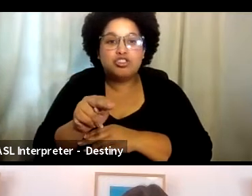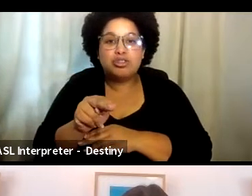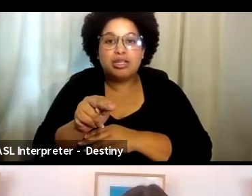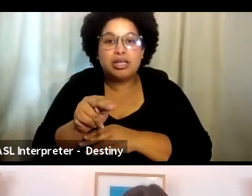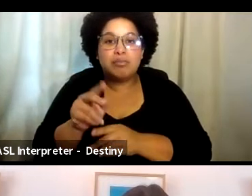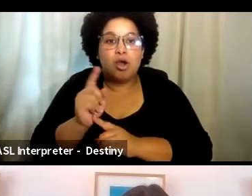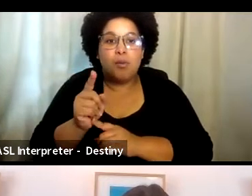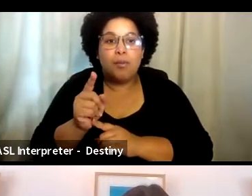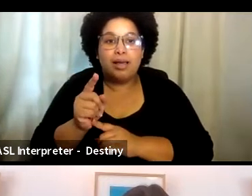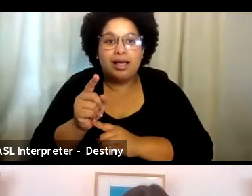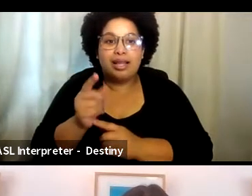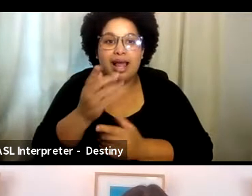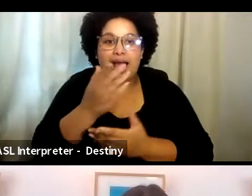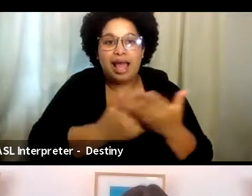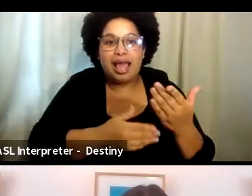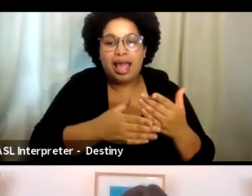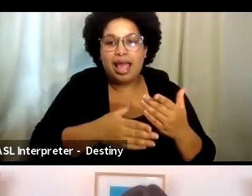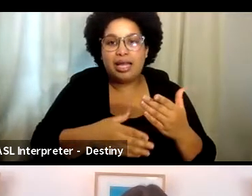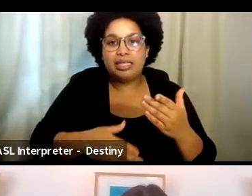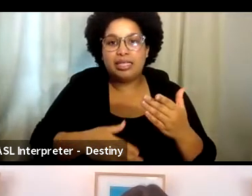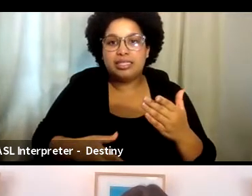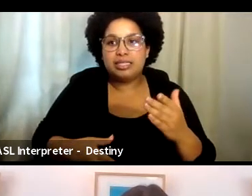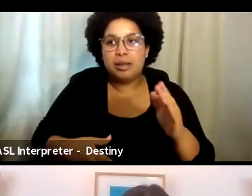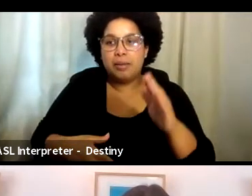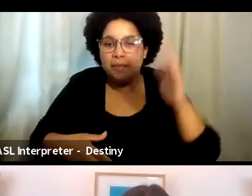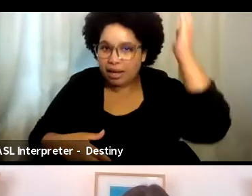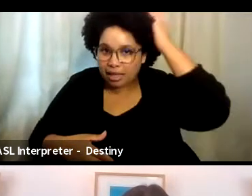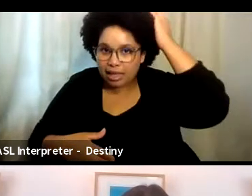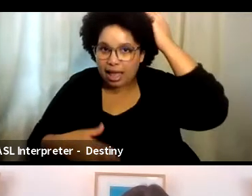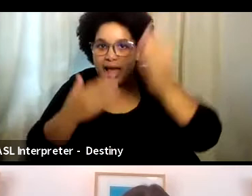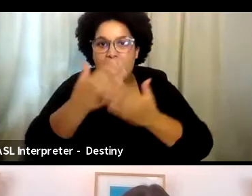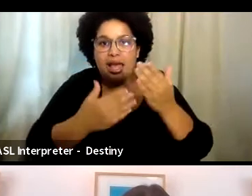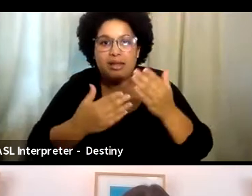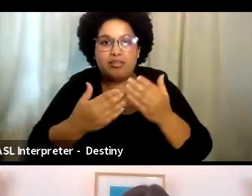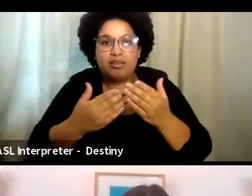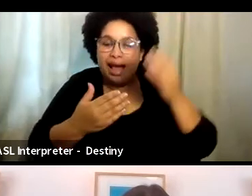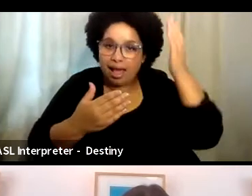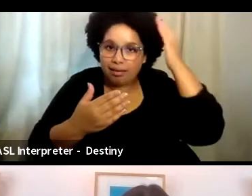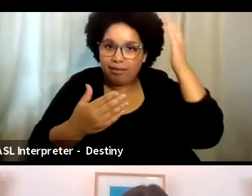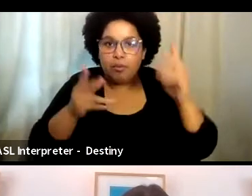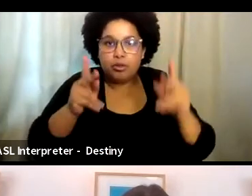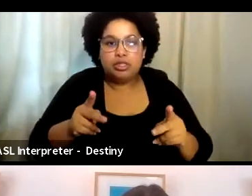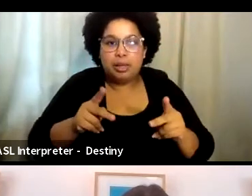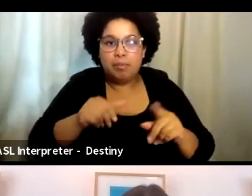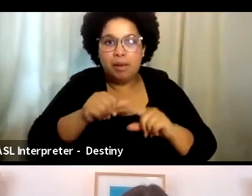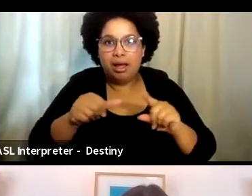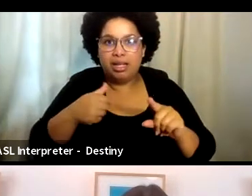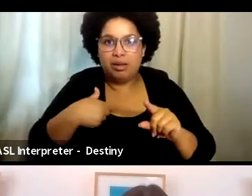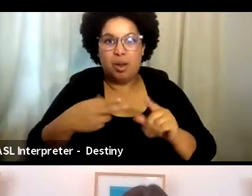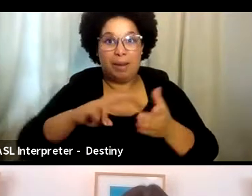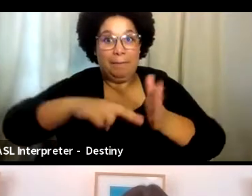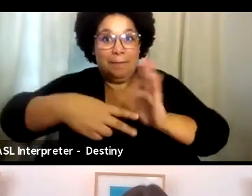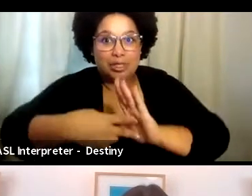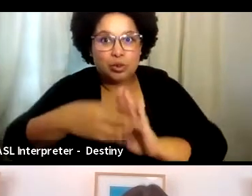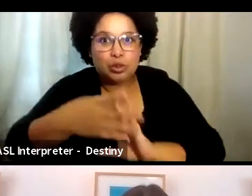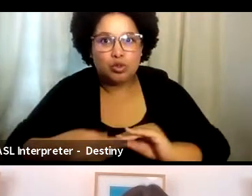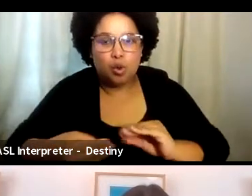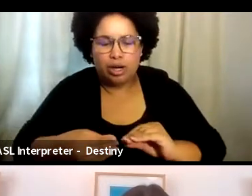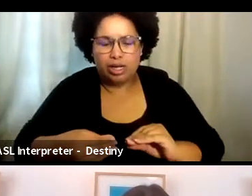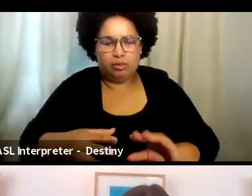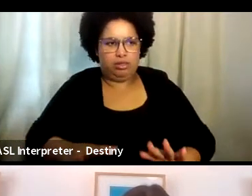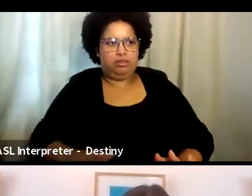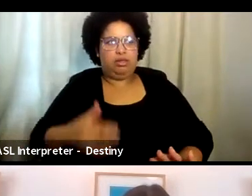head of someone, but because of the implications on it, it was so much more complex and having an advocate there was really helpful for everyone.